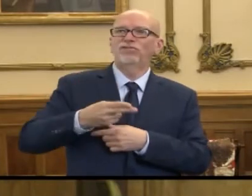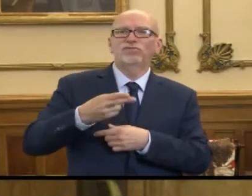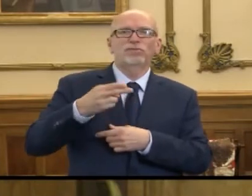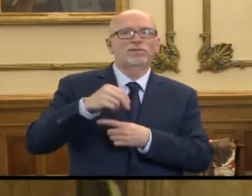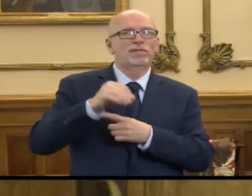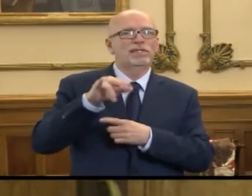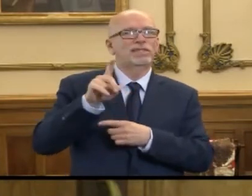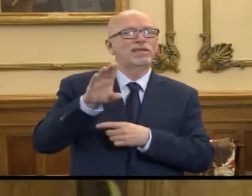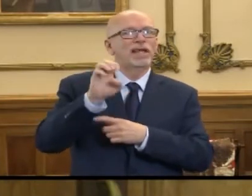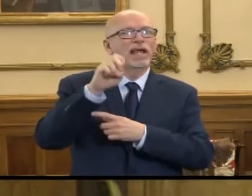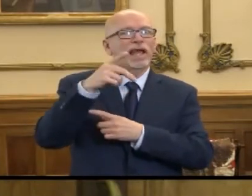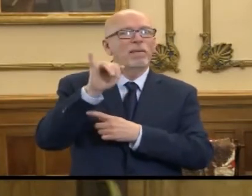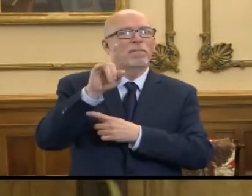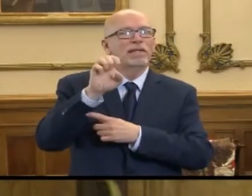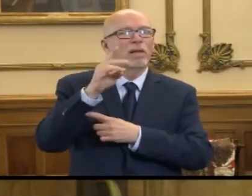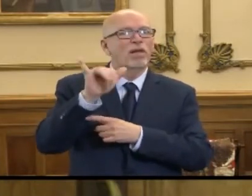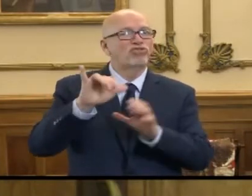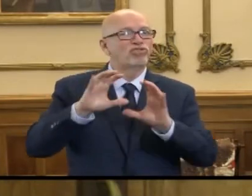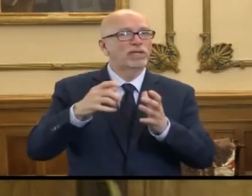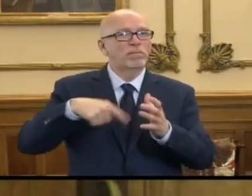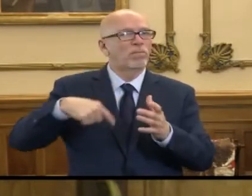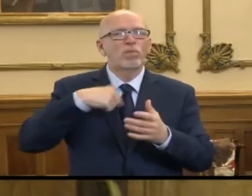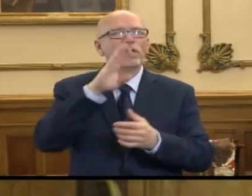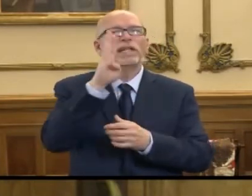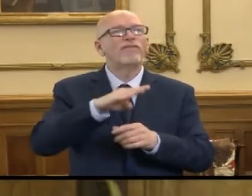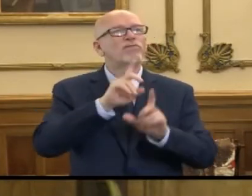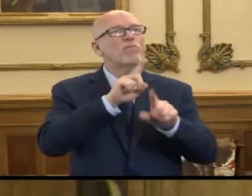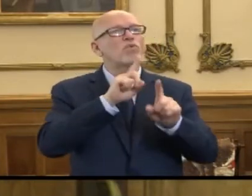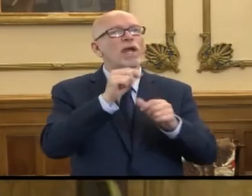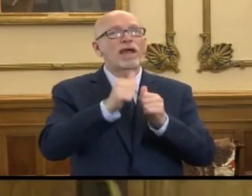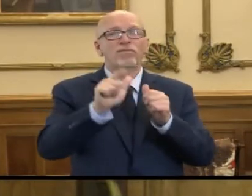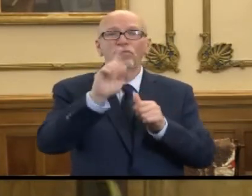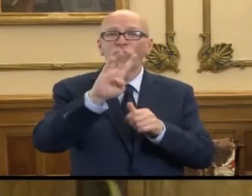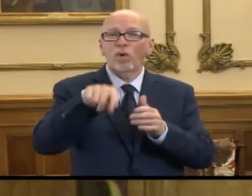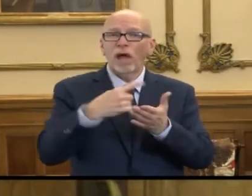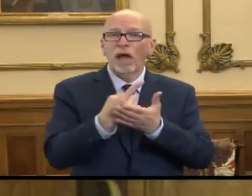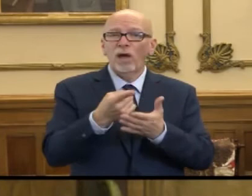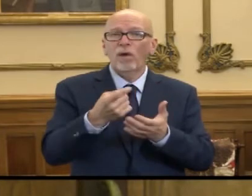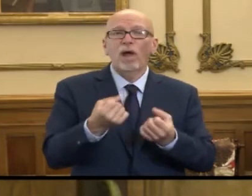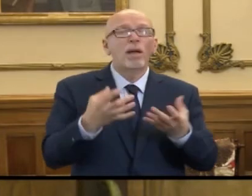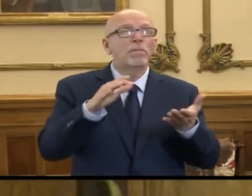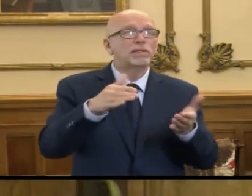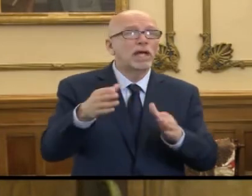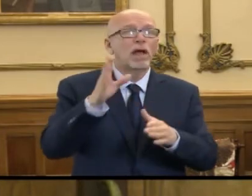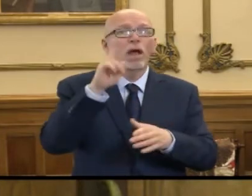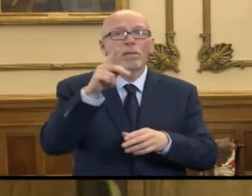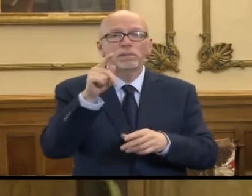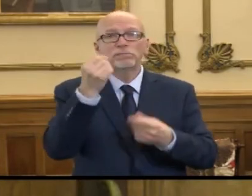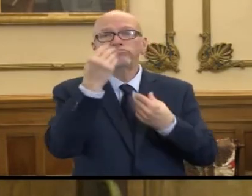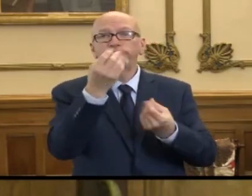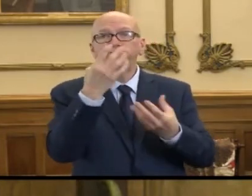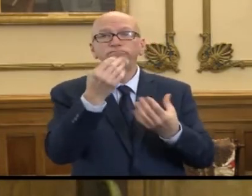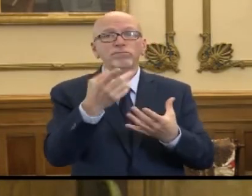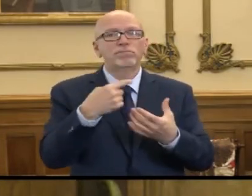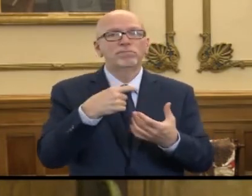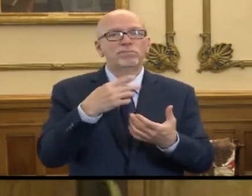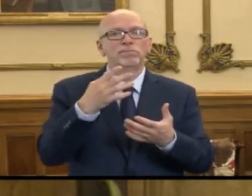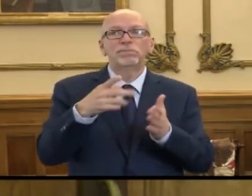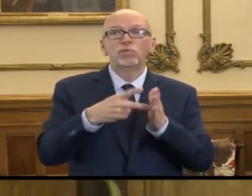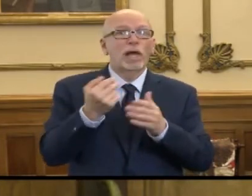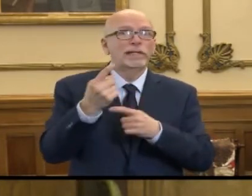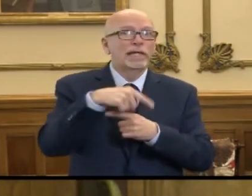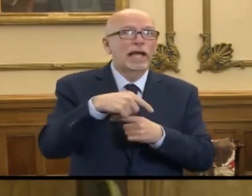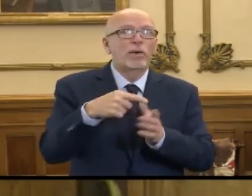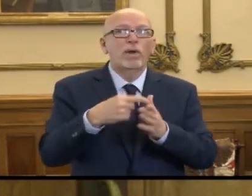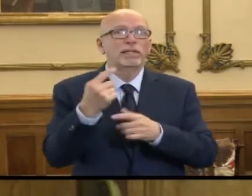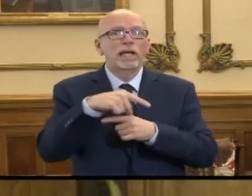state's epidemiology team have we ever reported every 24 hours and updated even in our agency, sometimes twice a day,